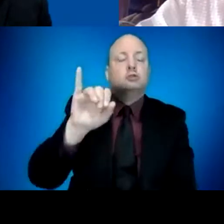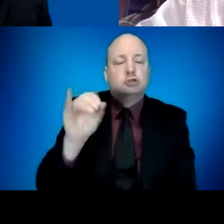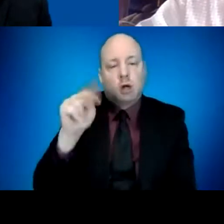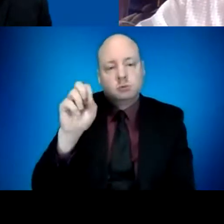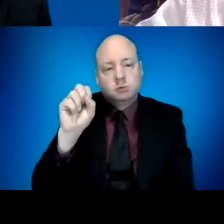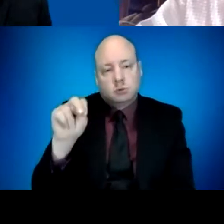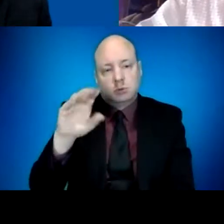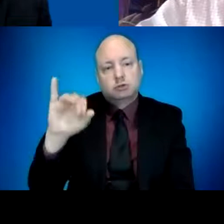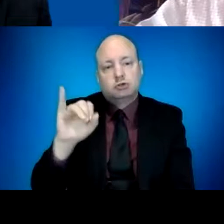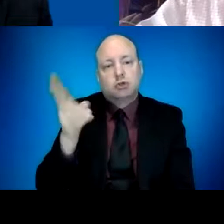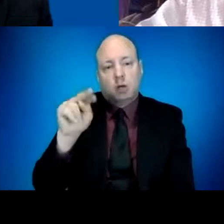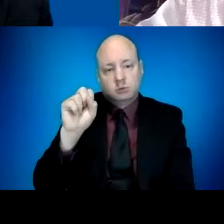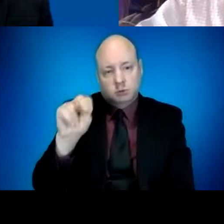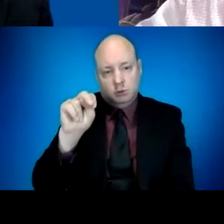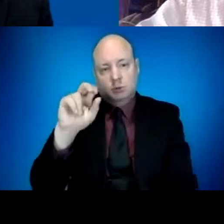an individual?